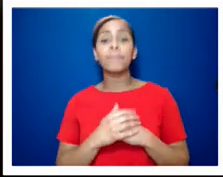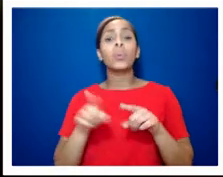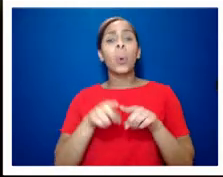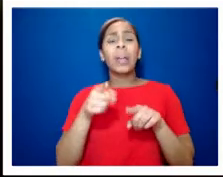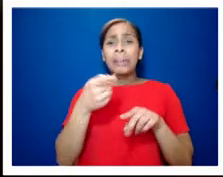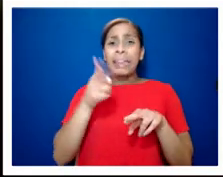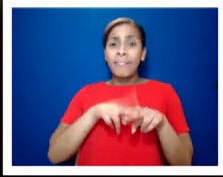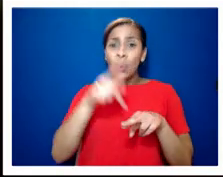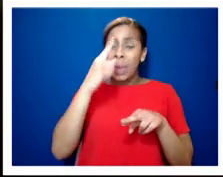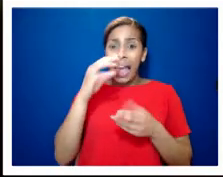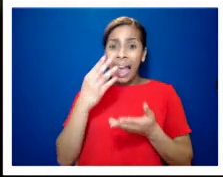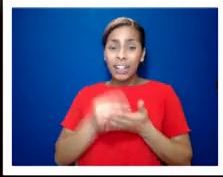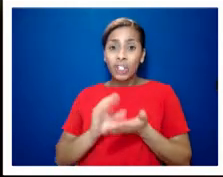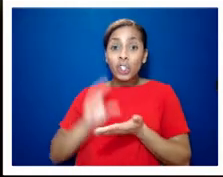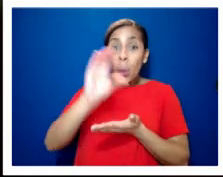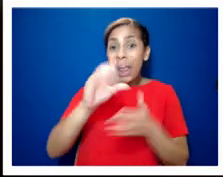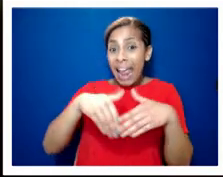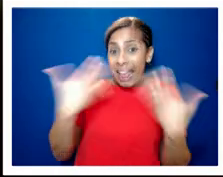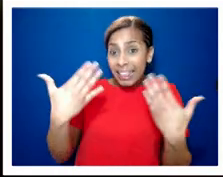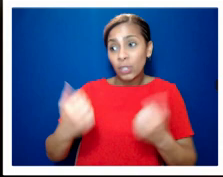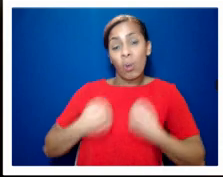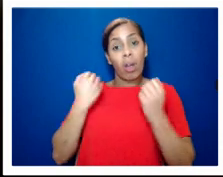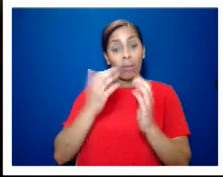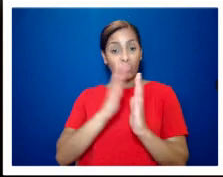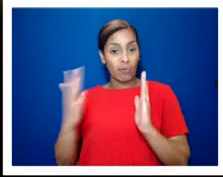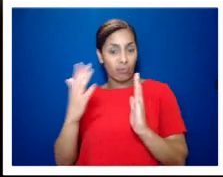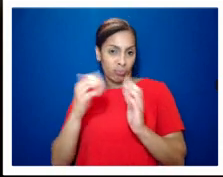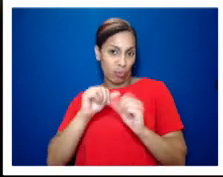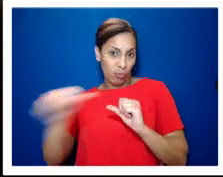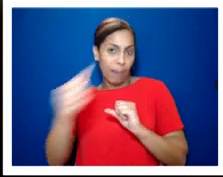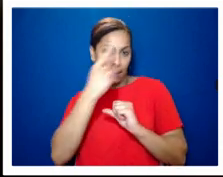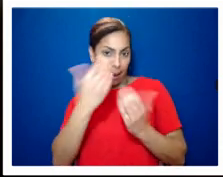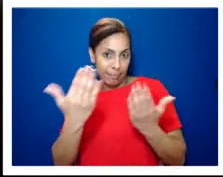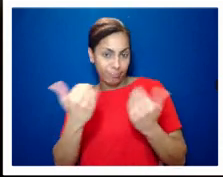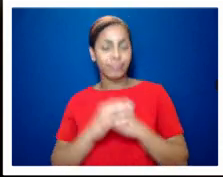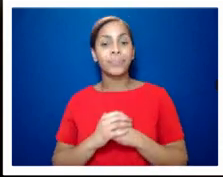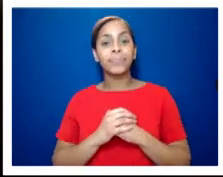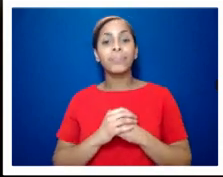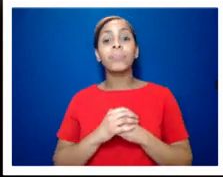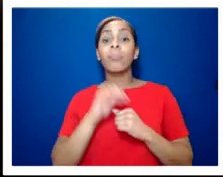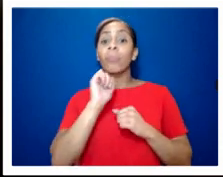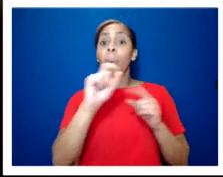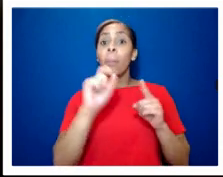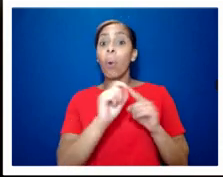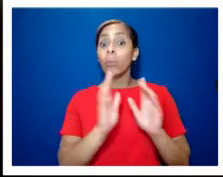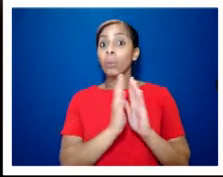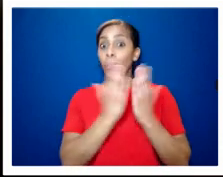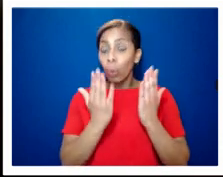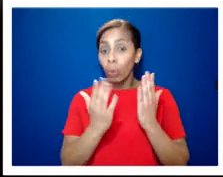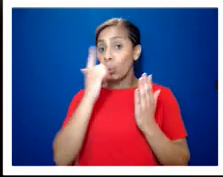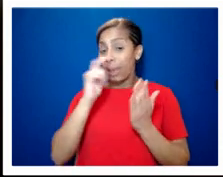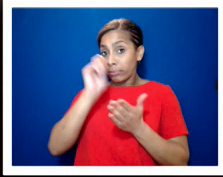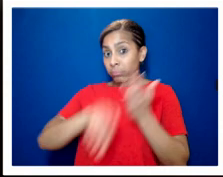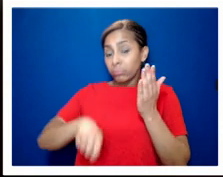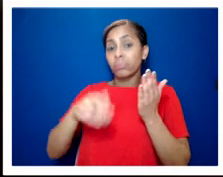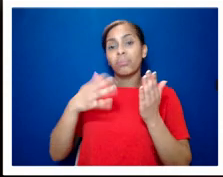library's cultural programming you can also buy copies of paul's book from our bookshop partner gaze the word which is based just down the road